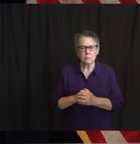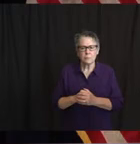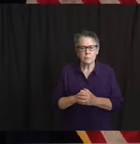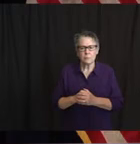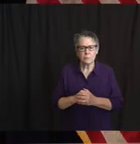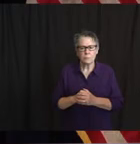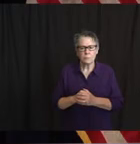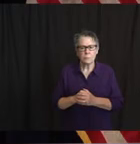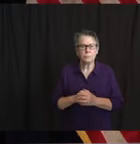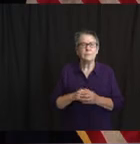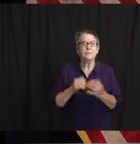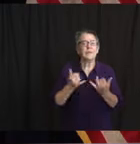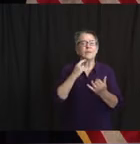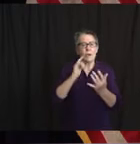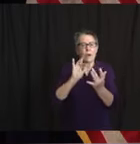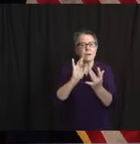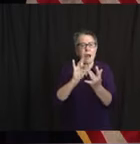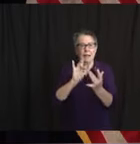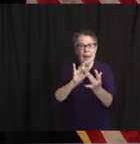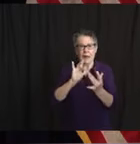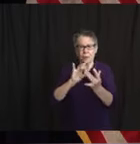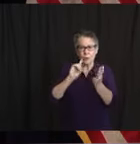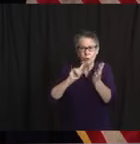healthcare workers who have tested positive or died?